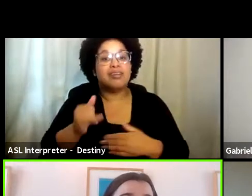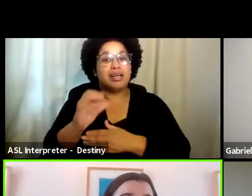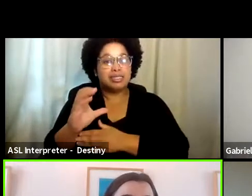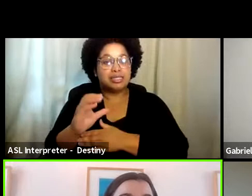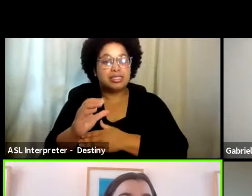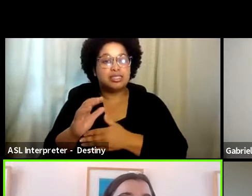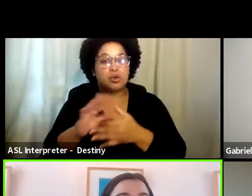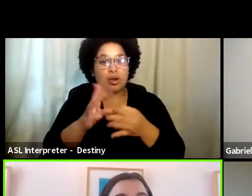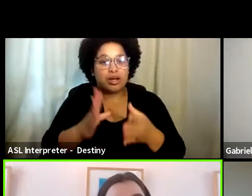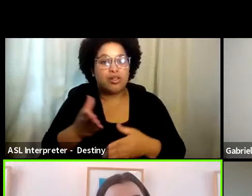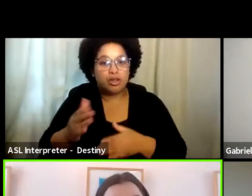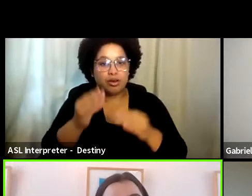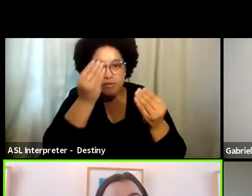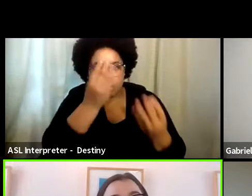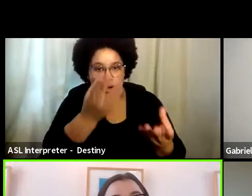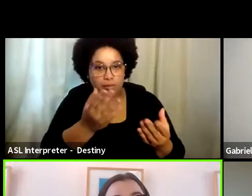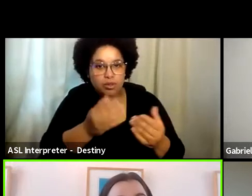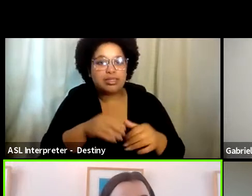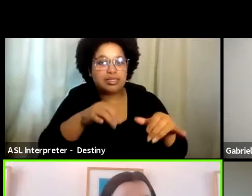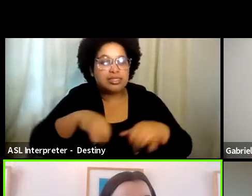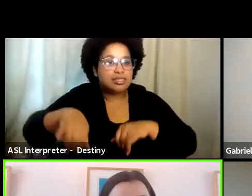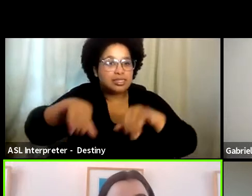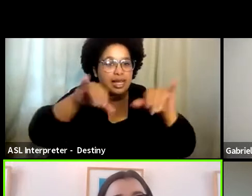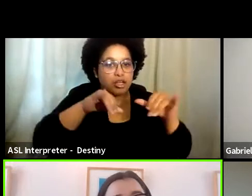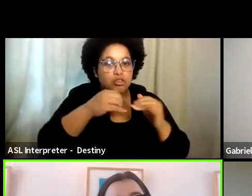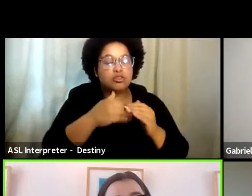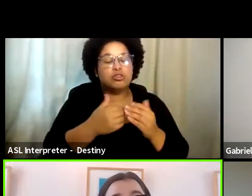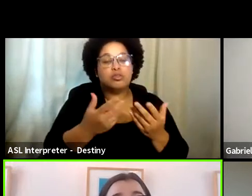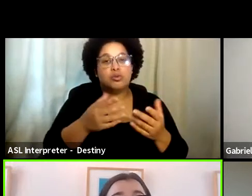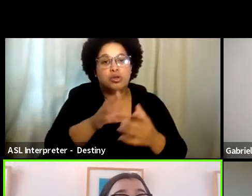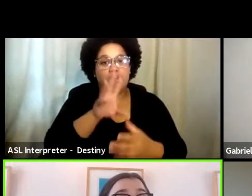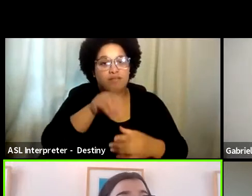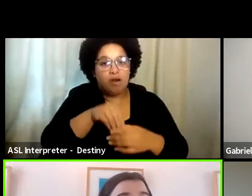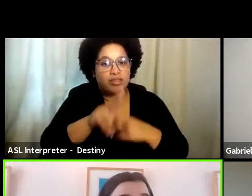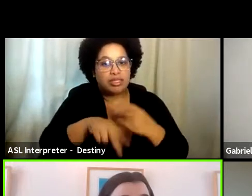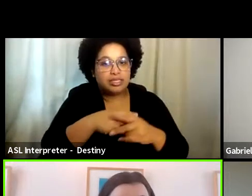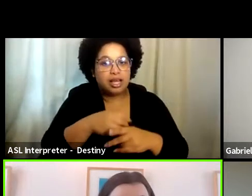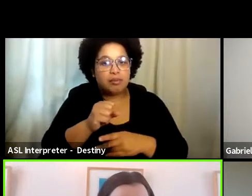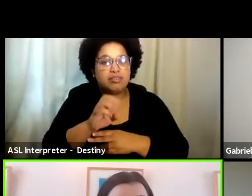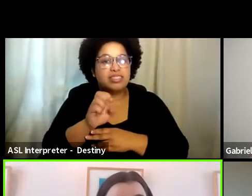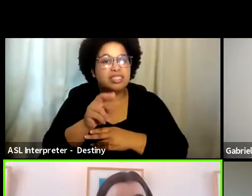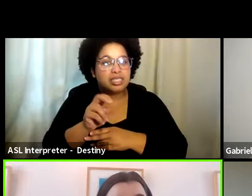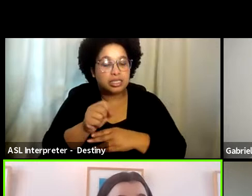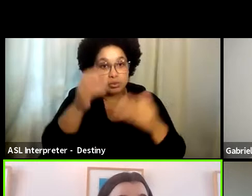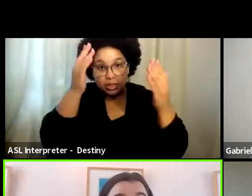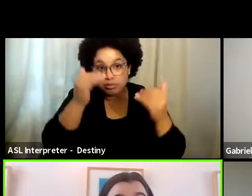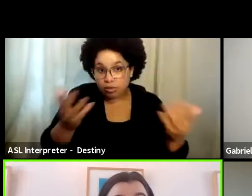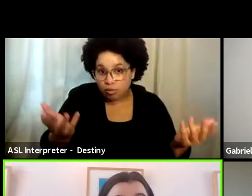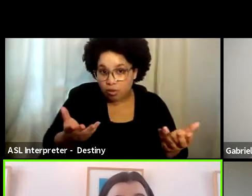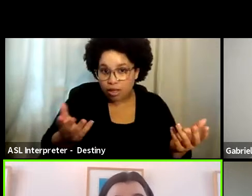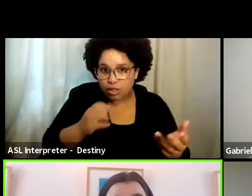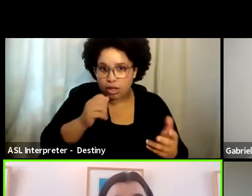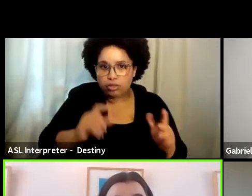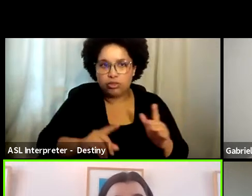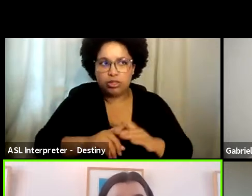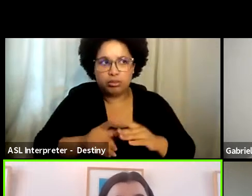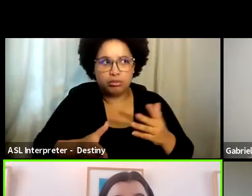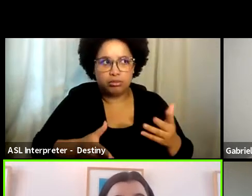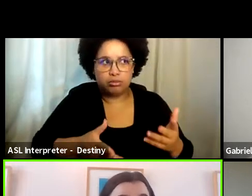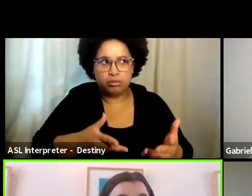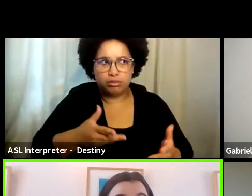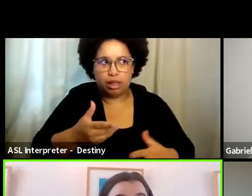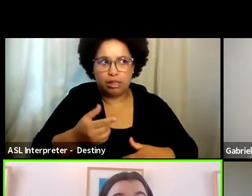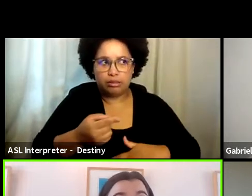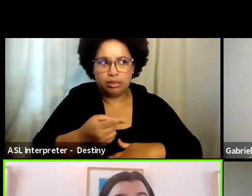you and inform you about these are the standards when, you know, we're doing these kinds of scenes. This is what you can expect. So you're not showing up on the day,